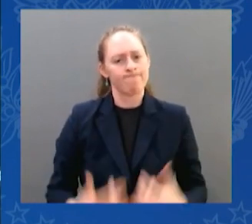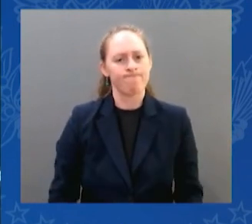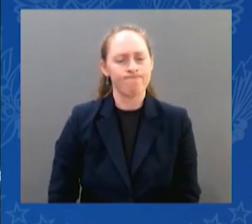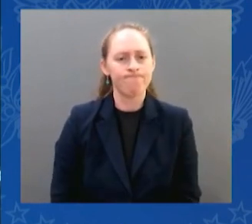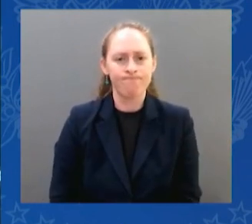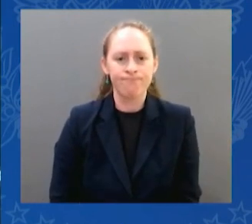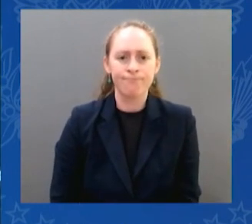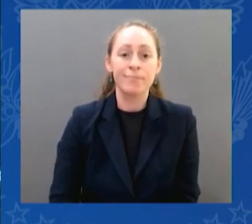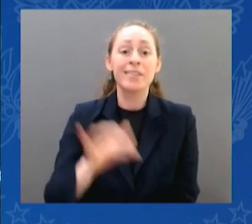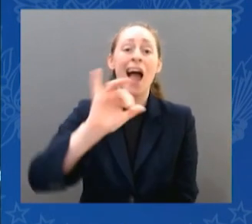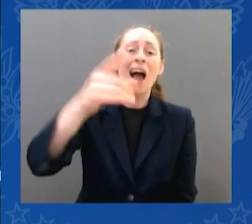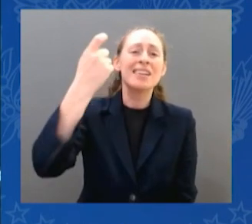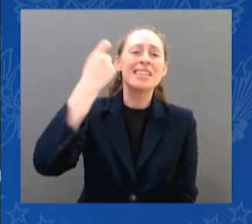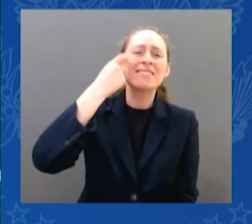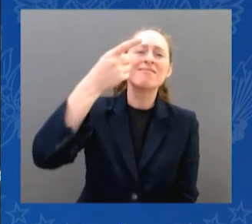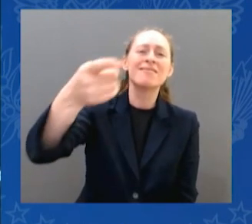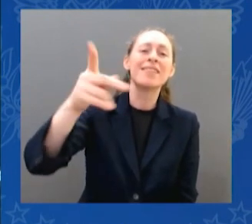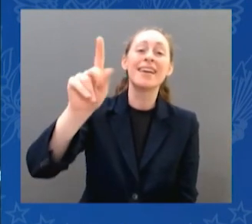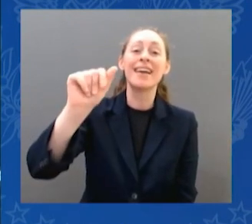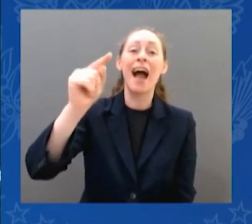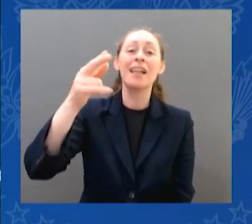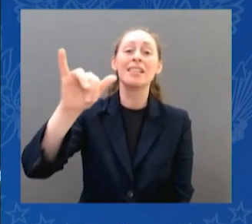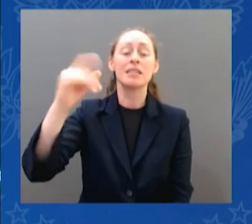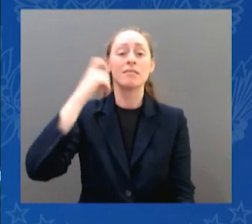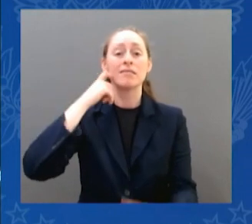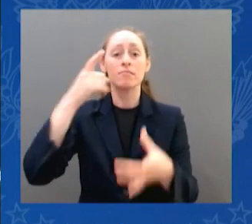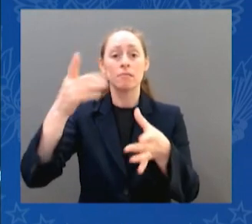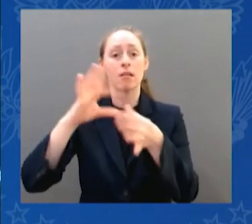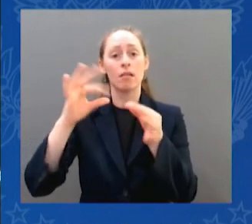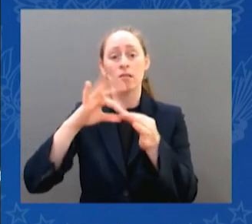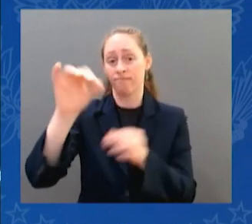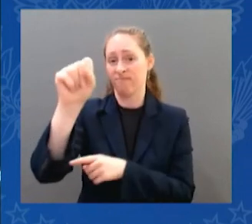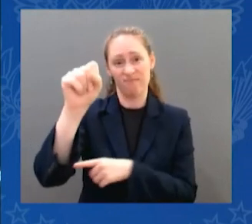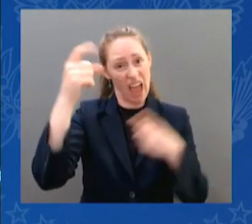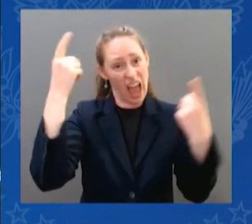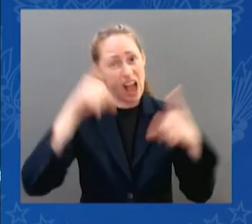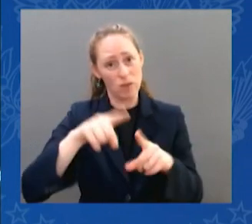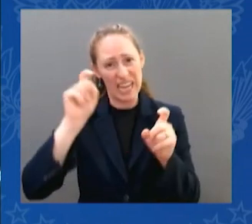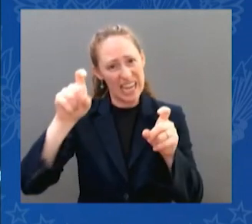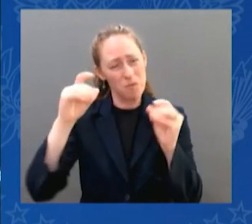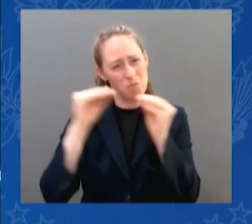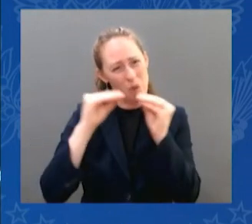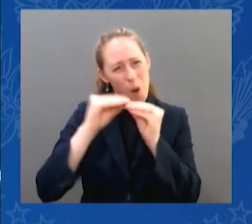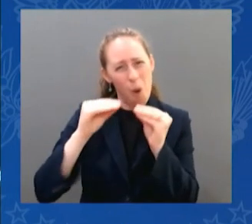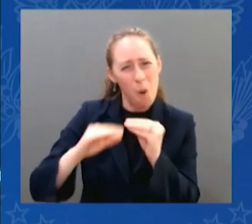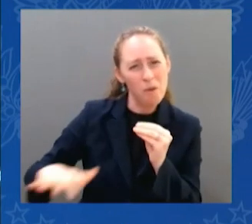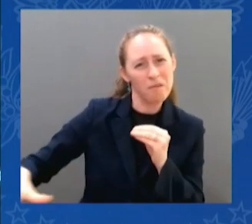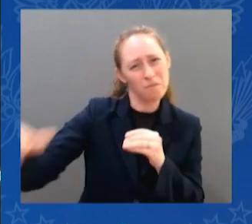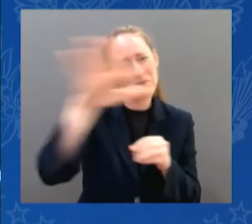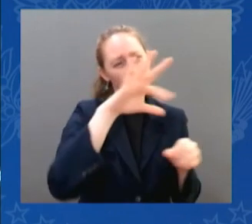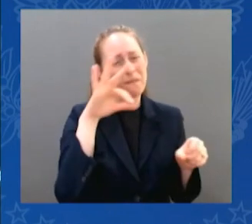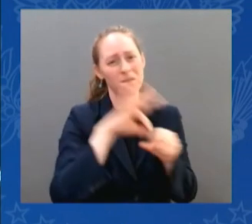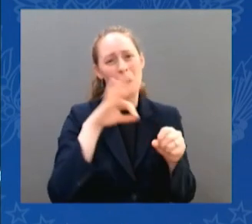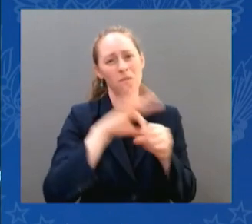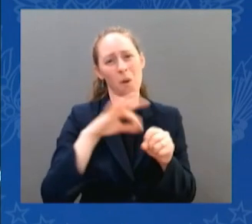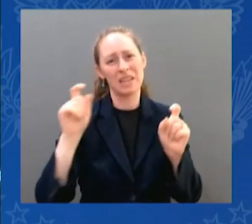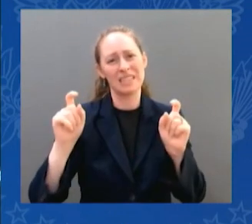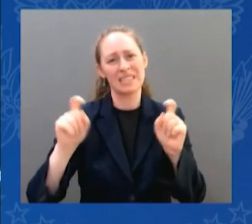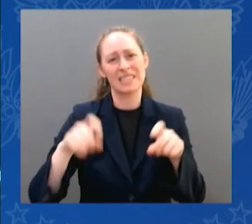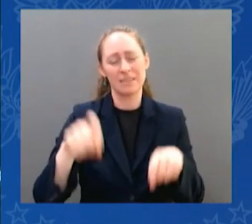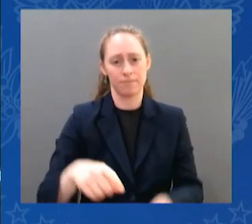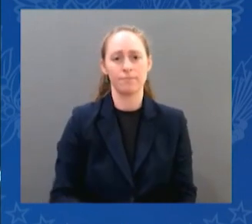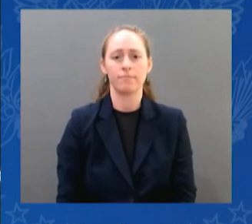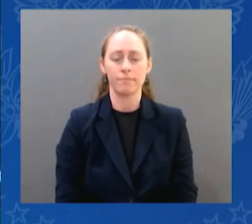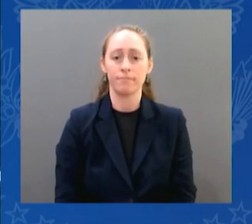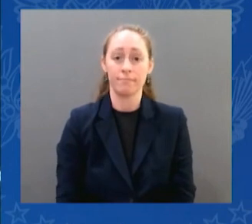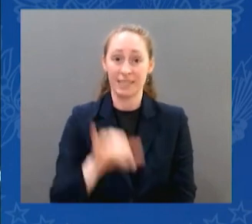I predict if we don't, if we don't take this, keep the Senate, increase it in the House, we're going to be